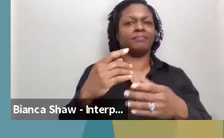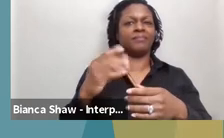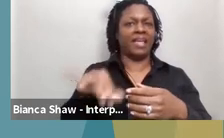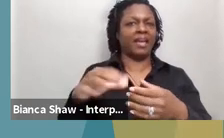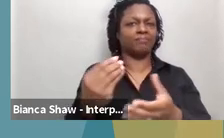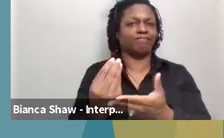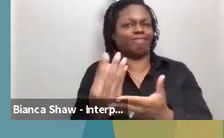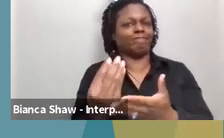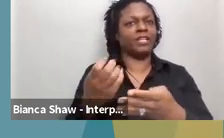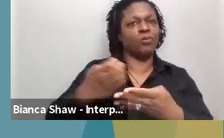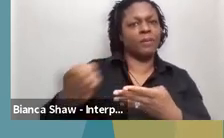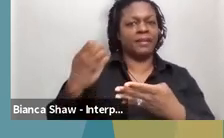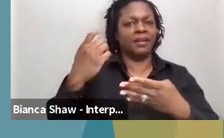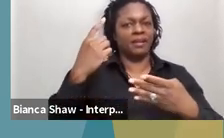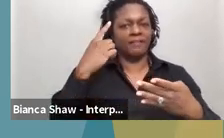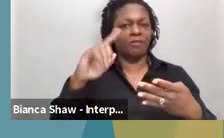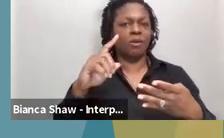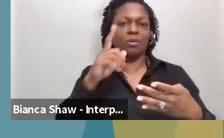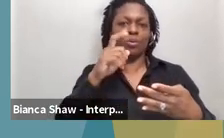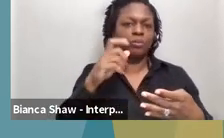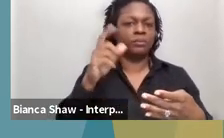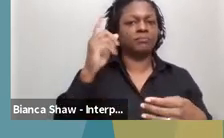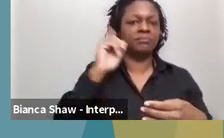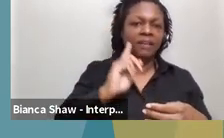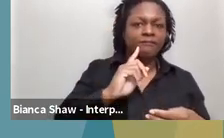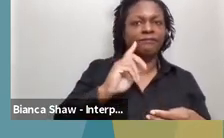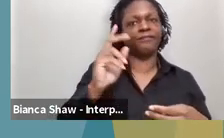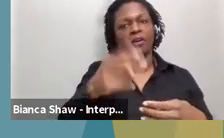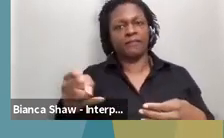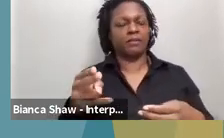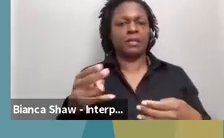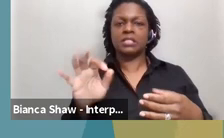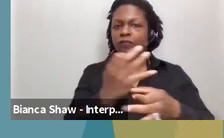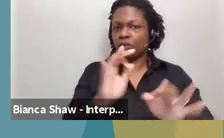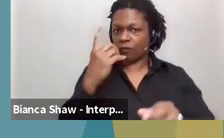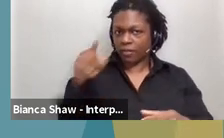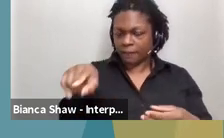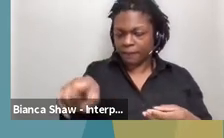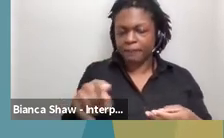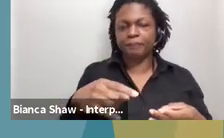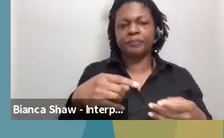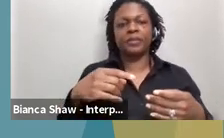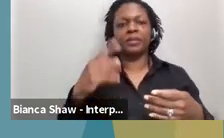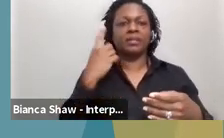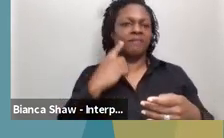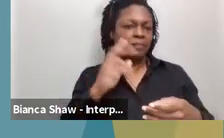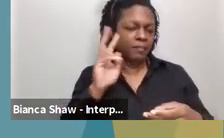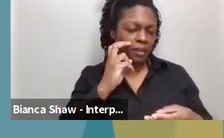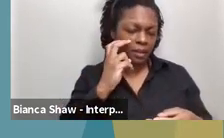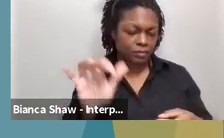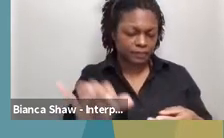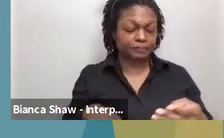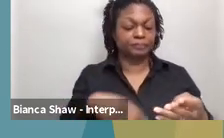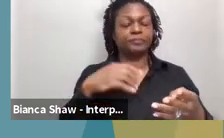cost for those, uh, who may be deaf, deafblind, or hard of hearing. We also have the hearing aid